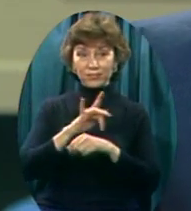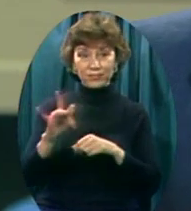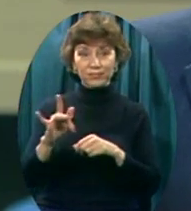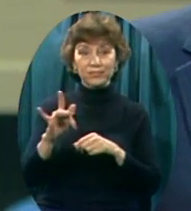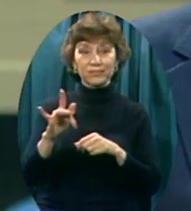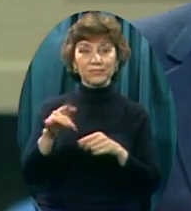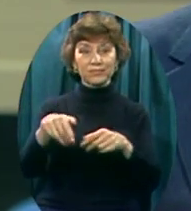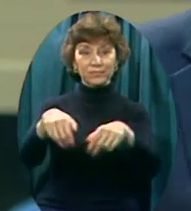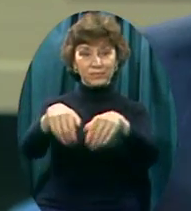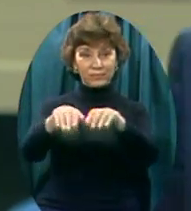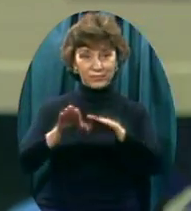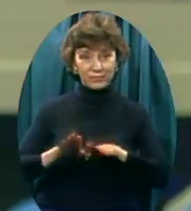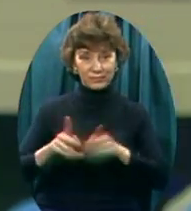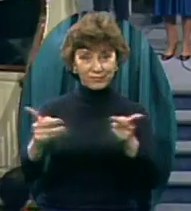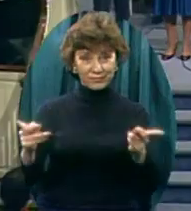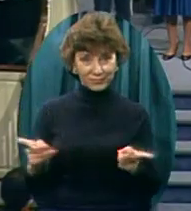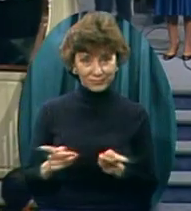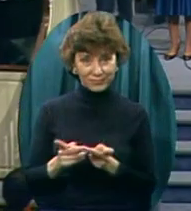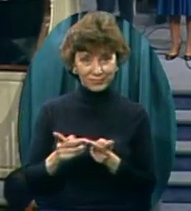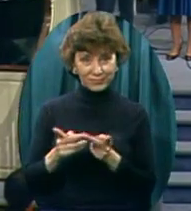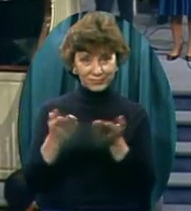Stephanie Kratch, Robbie Heiner.